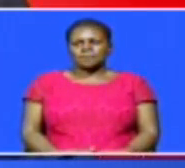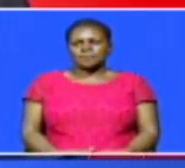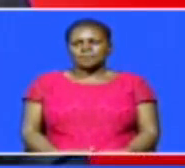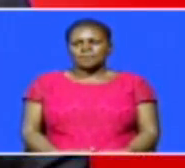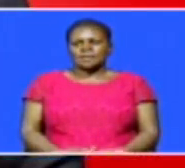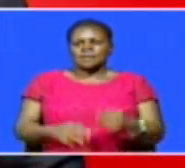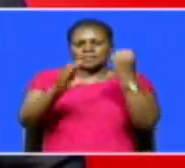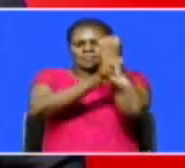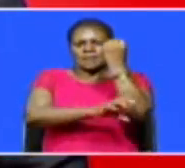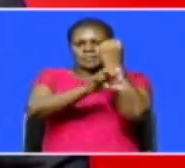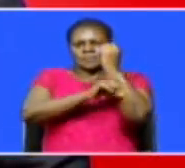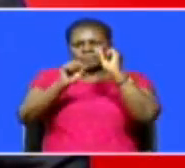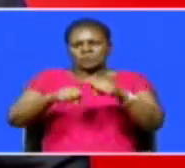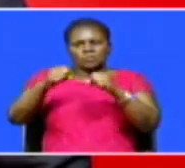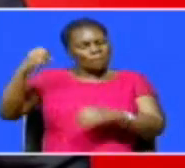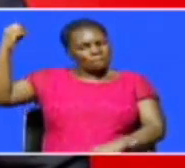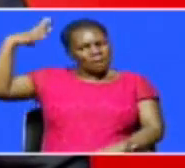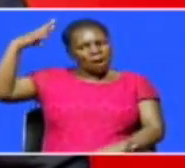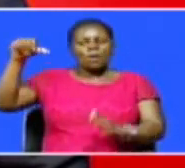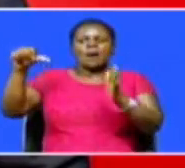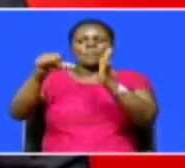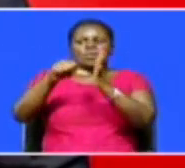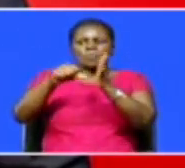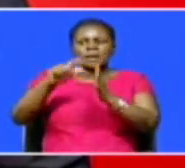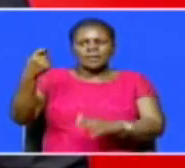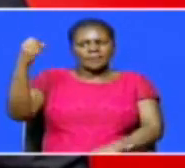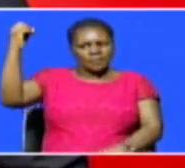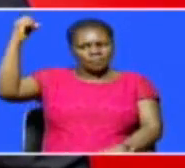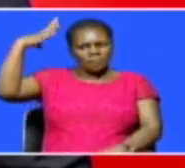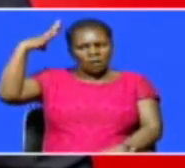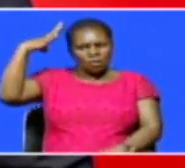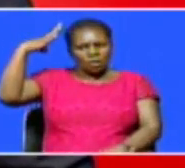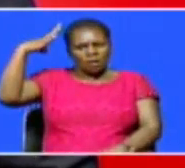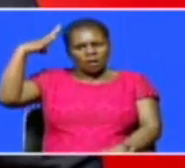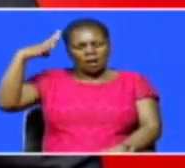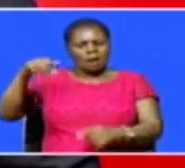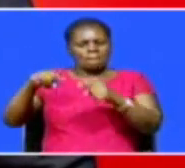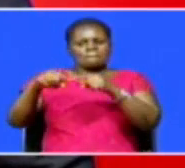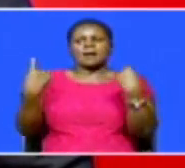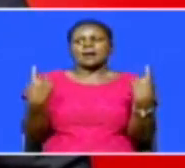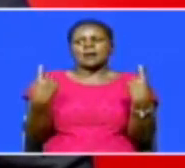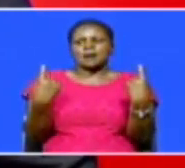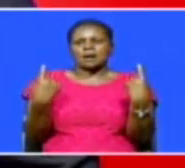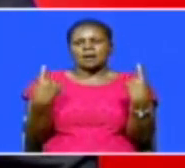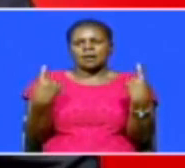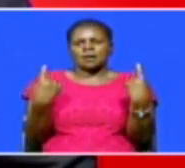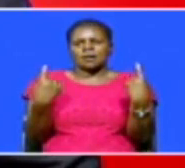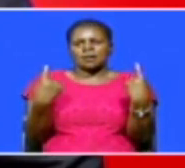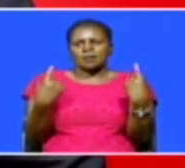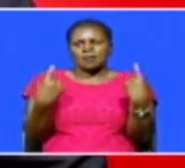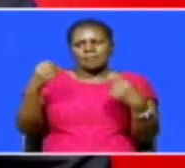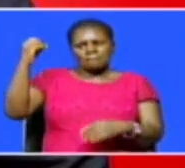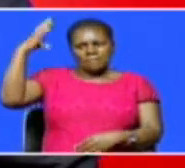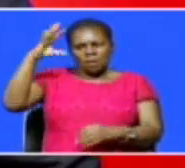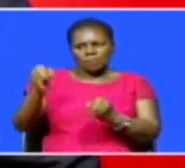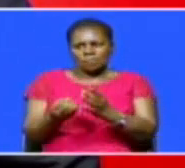The country may soon face an electricity crisis as Kenya Power and independent power producers lock horns. Kenya Power has written to all independent power